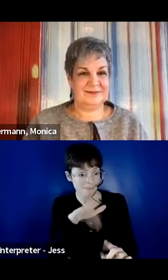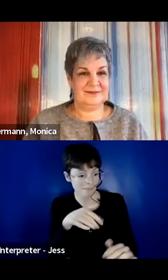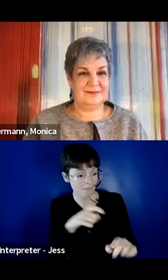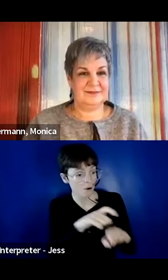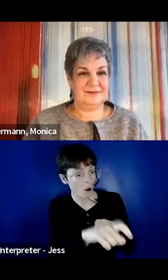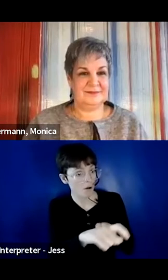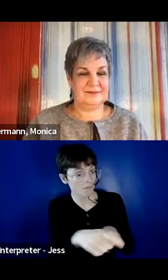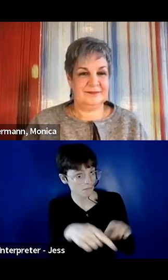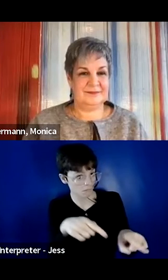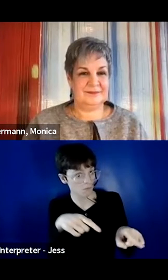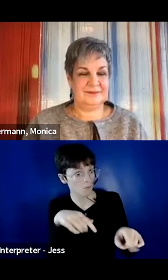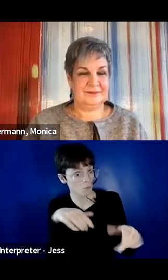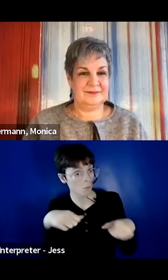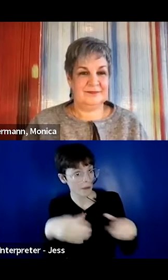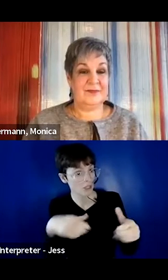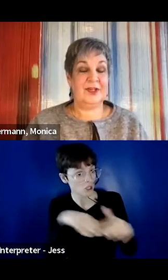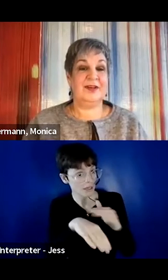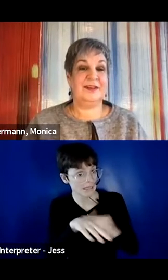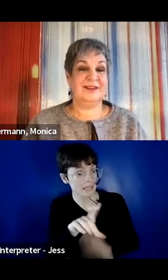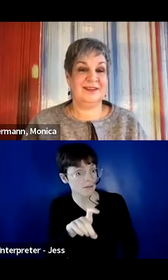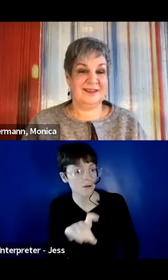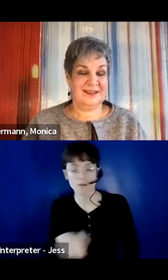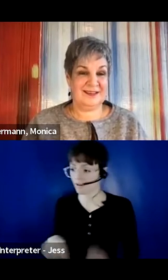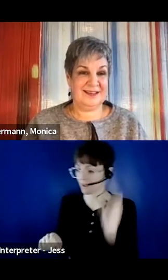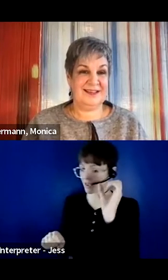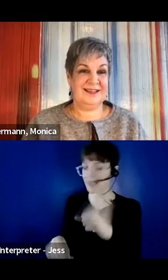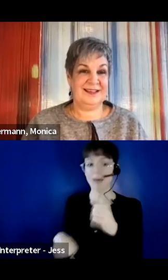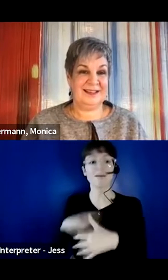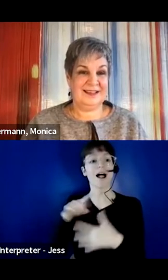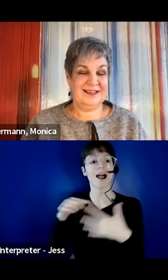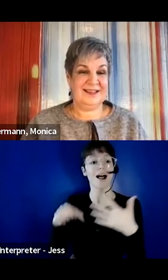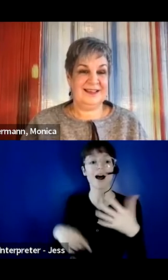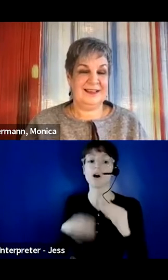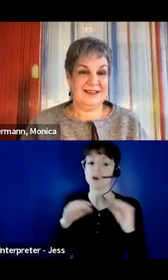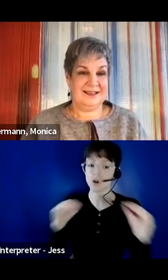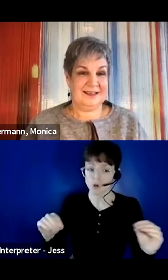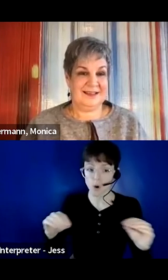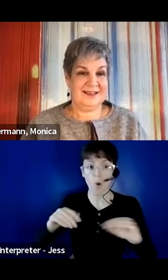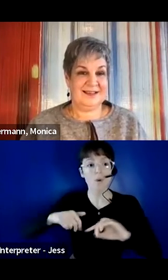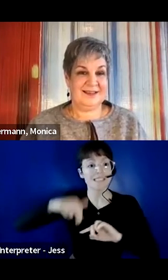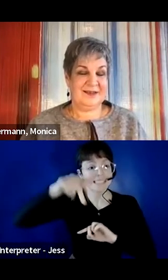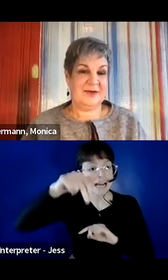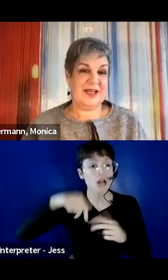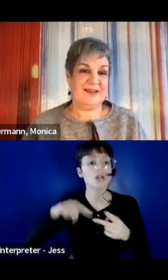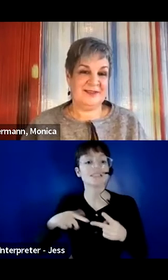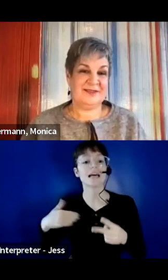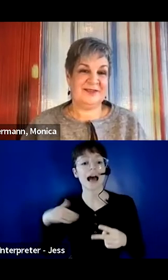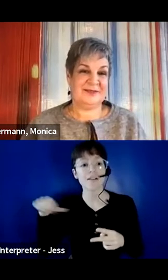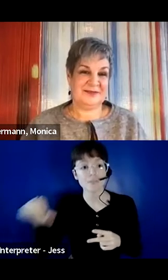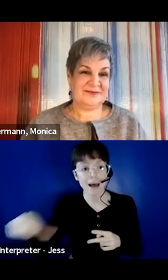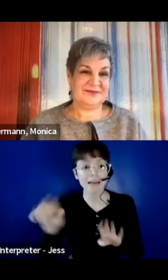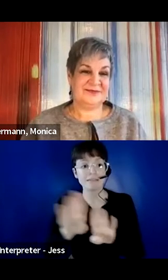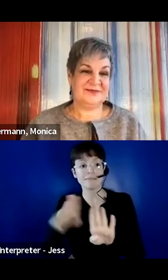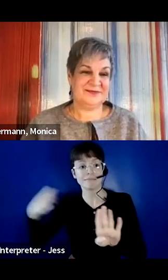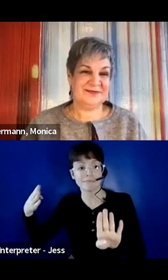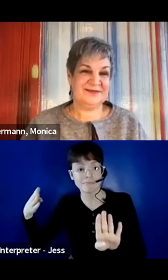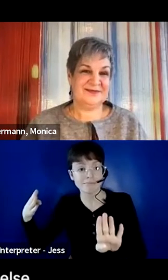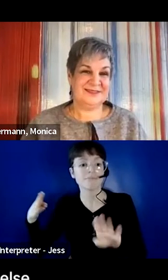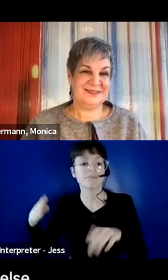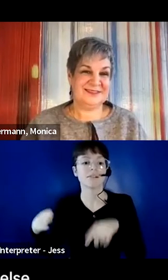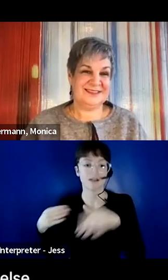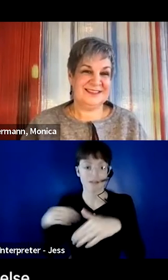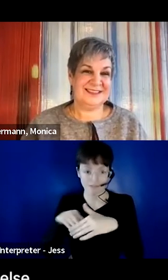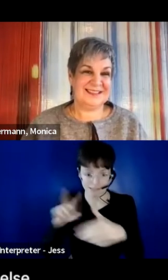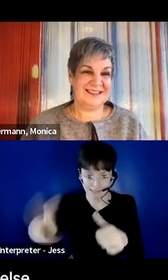Yep. And then they just listed off how they were accessible. No step at the door, buttons, the door opens out, the door on the stall opens out. And I